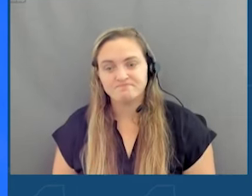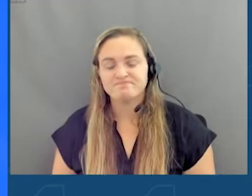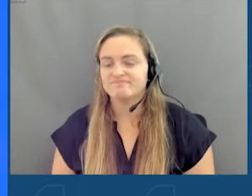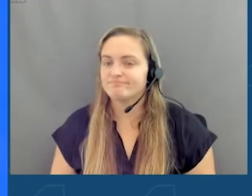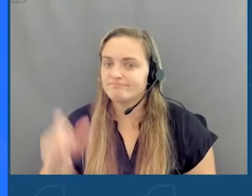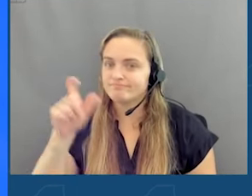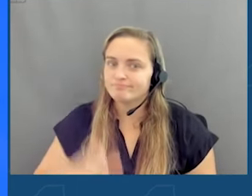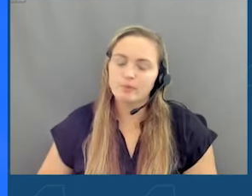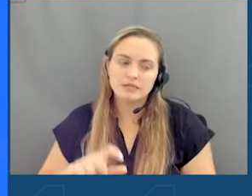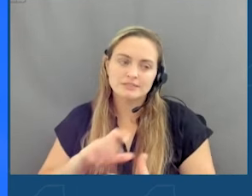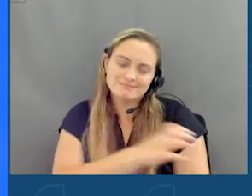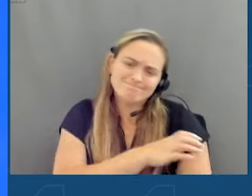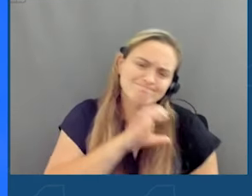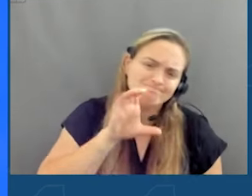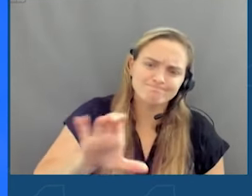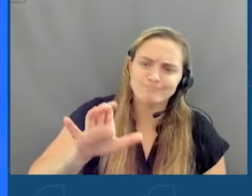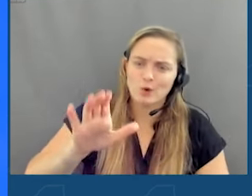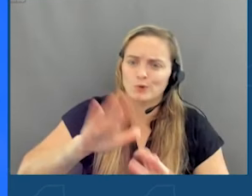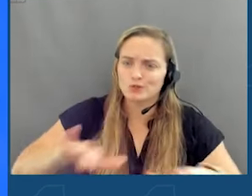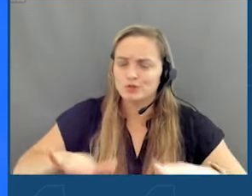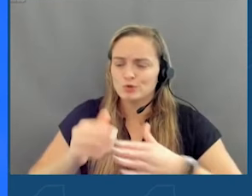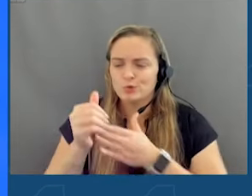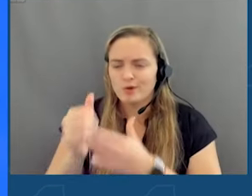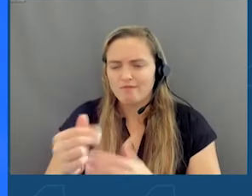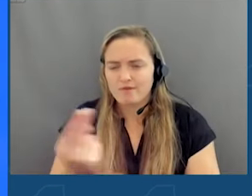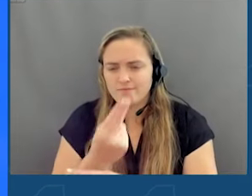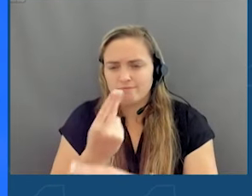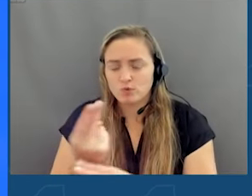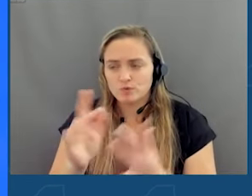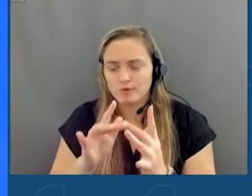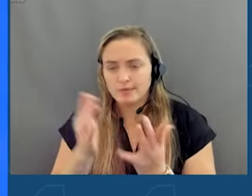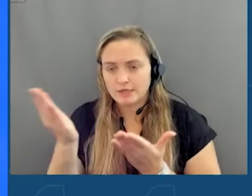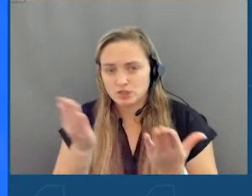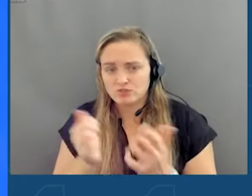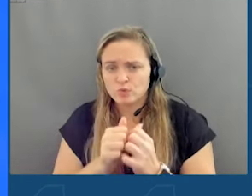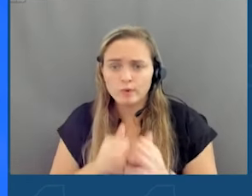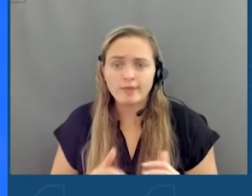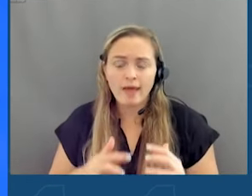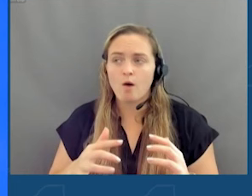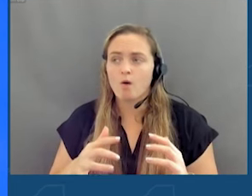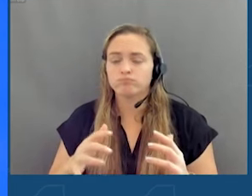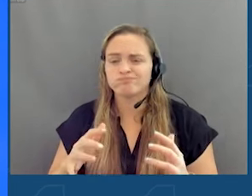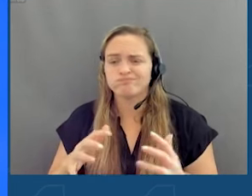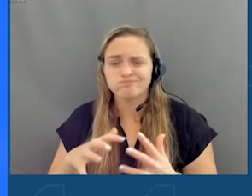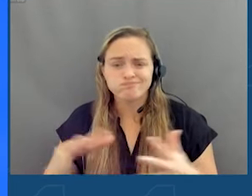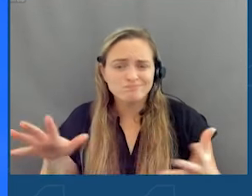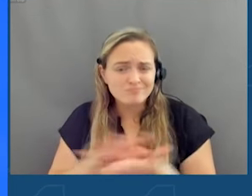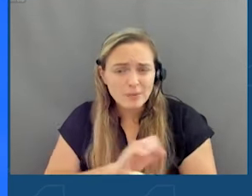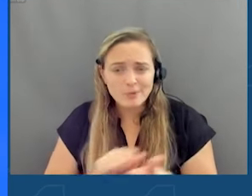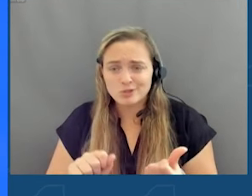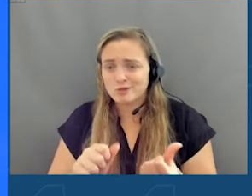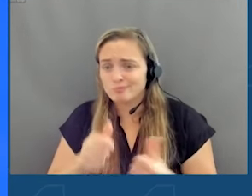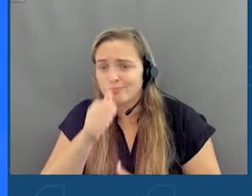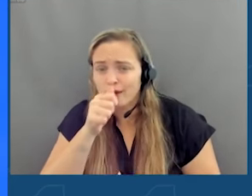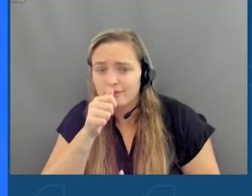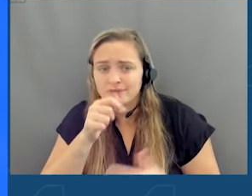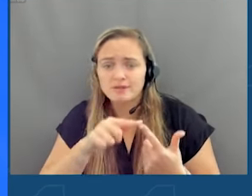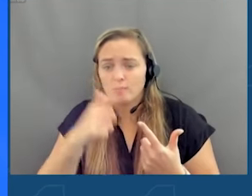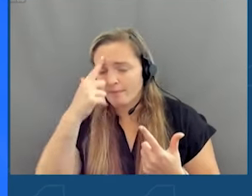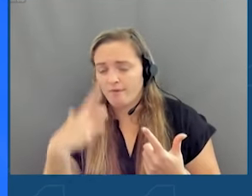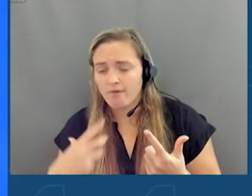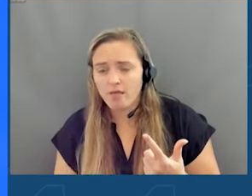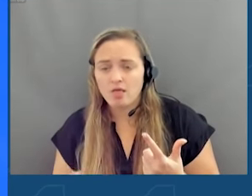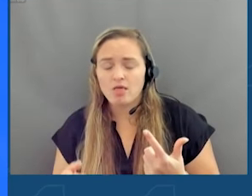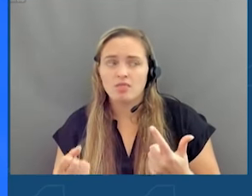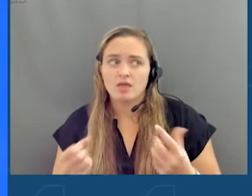empower our children to navigate online services without compromising their privacy or their mental health. And